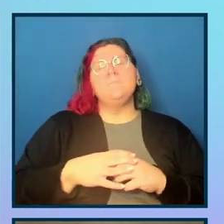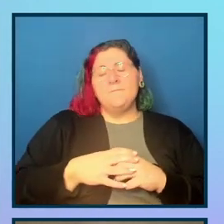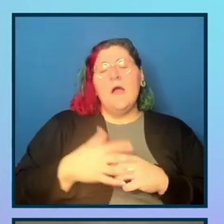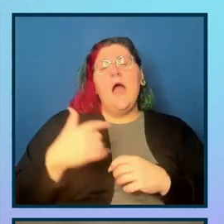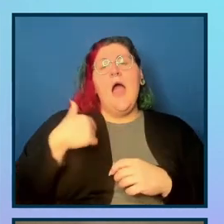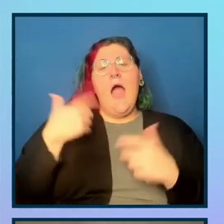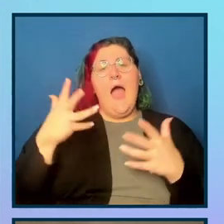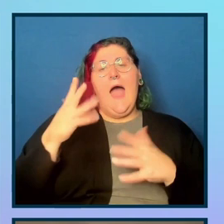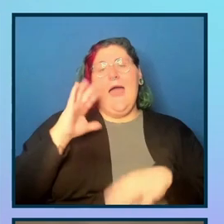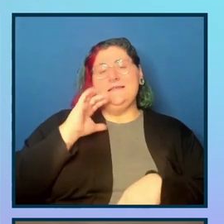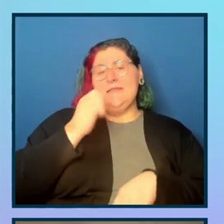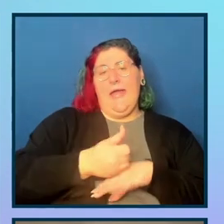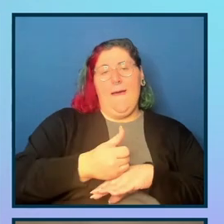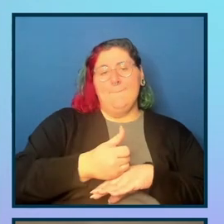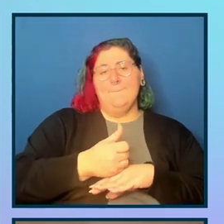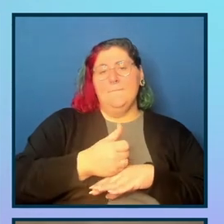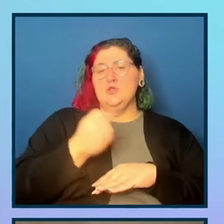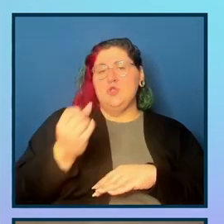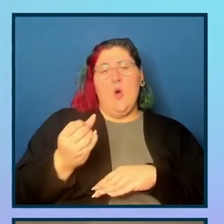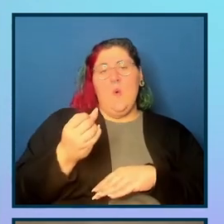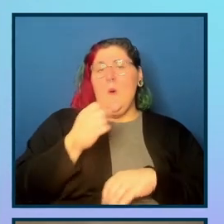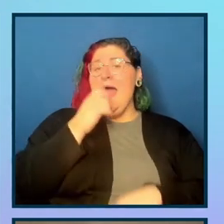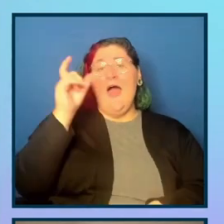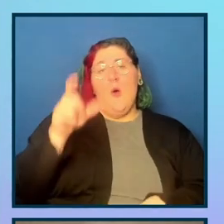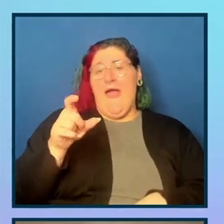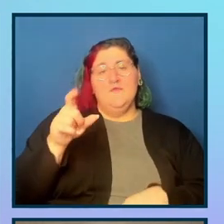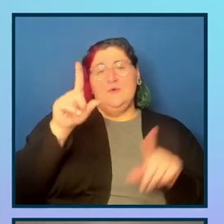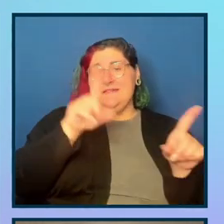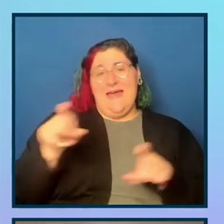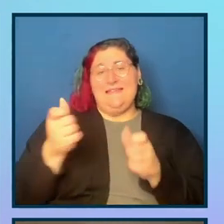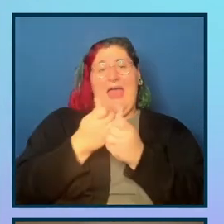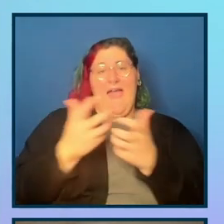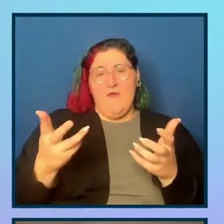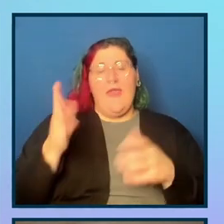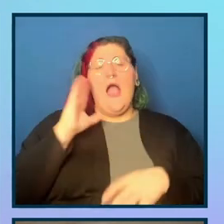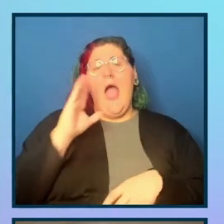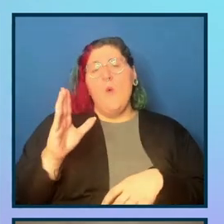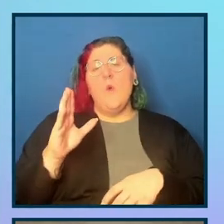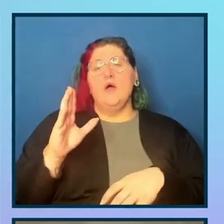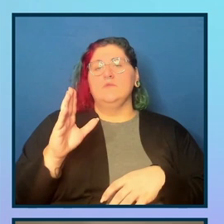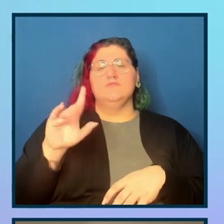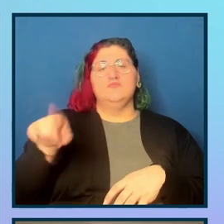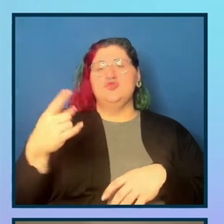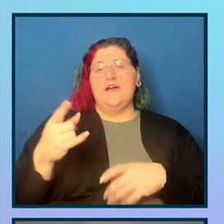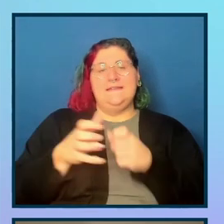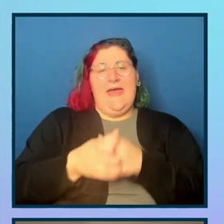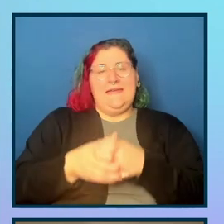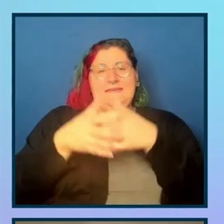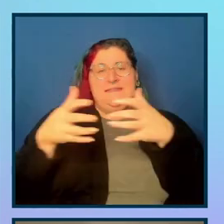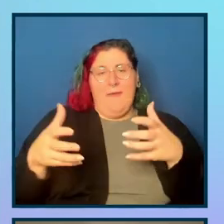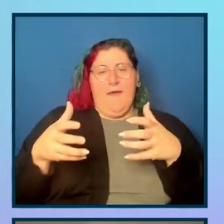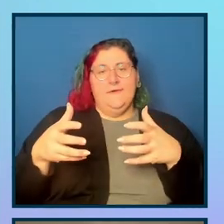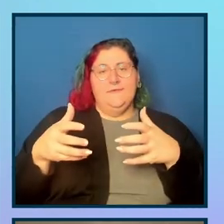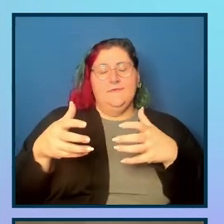I don't have to test everything. Like I'm just going to expand one of my accordions. So boxes, which I haven't mentioned, um, because